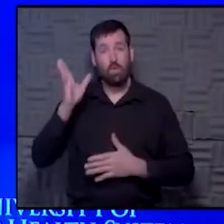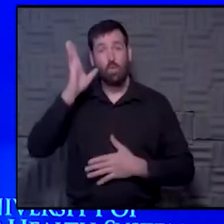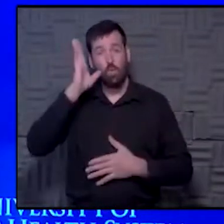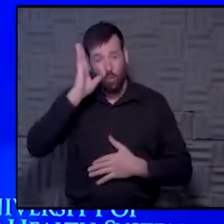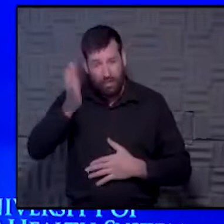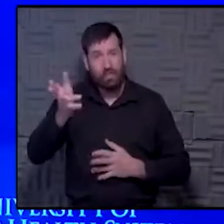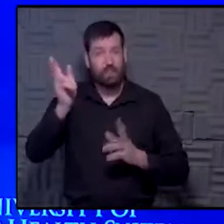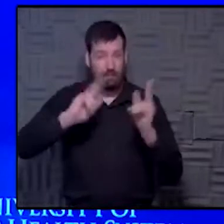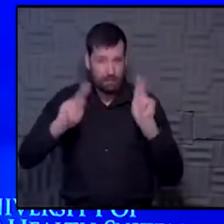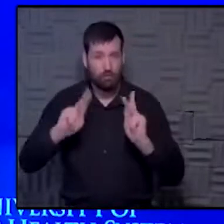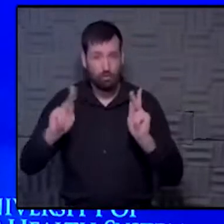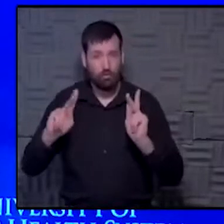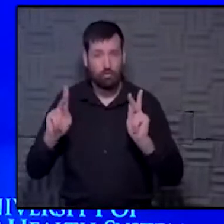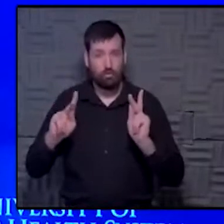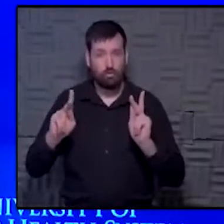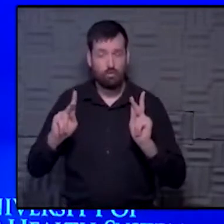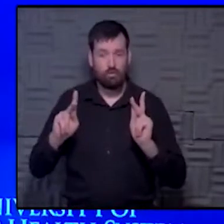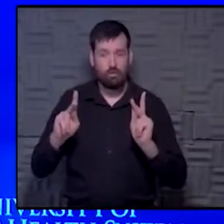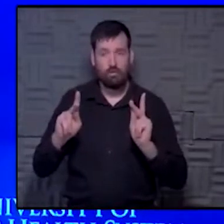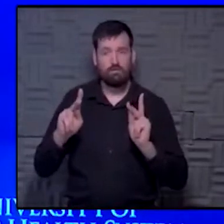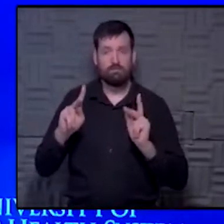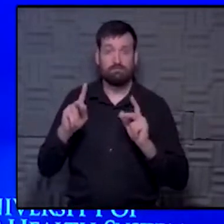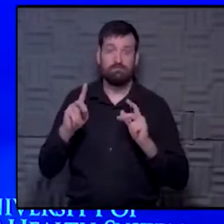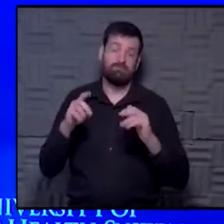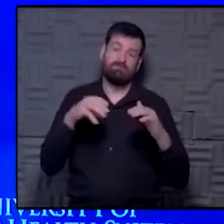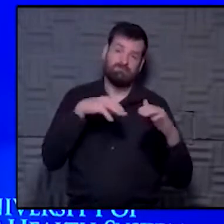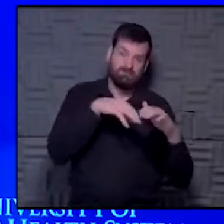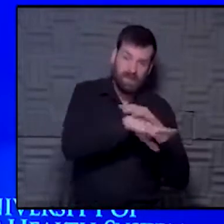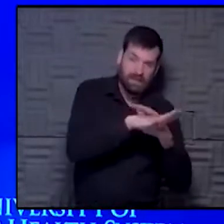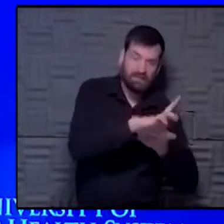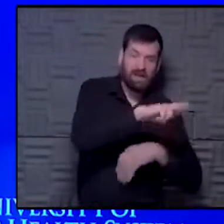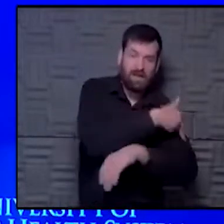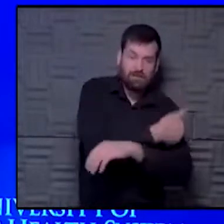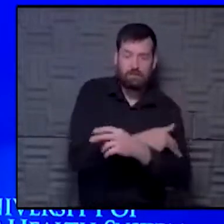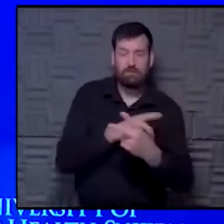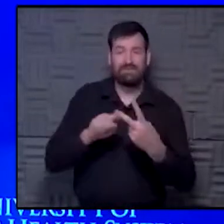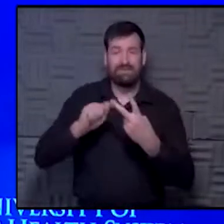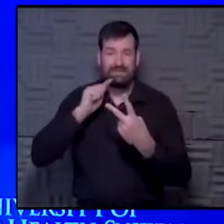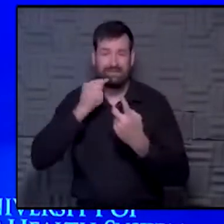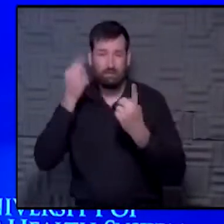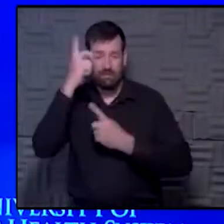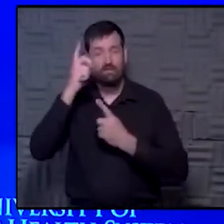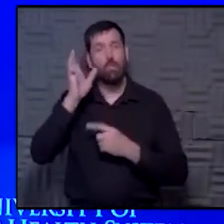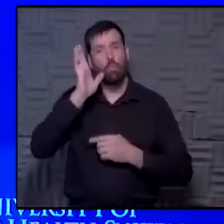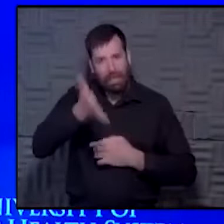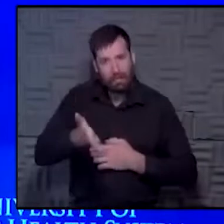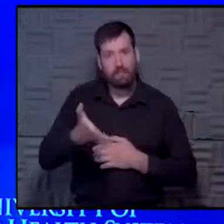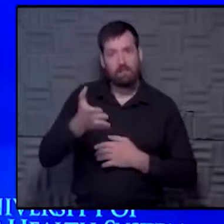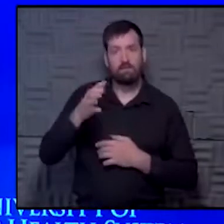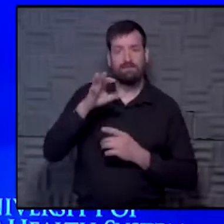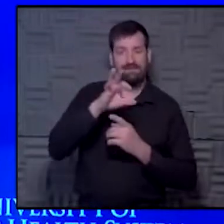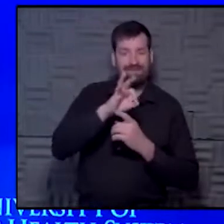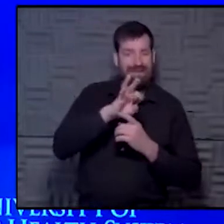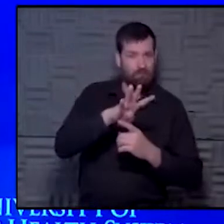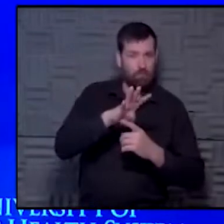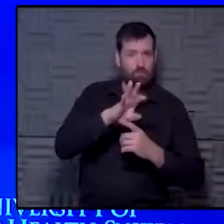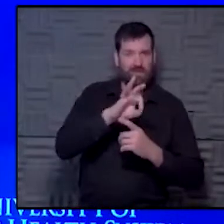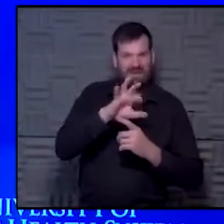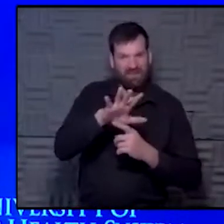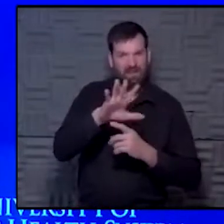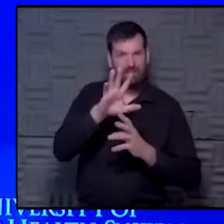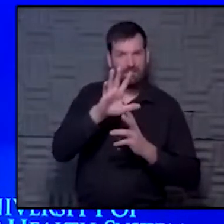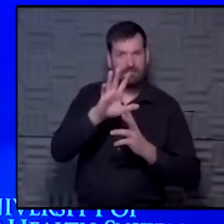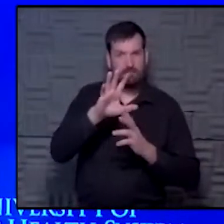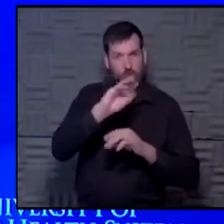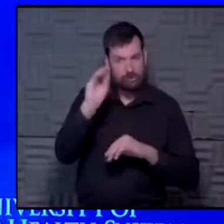people, right, with the primary endpoint of hospitalization and severe disease. 94 or 95 percent of those that were vaccinated did not